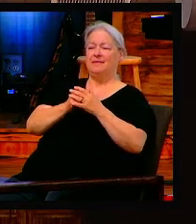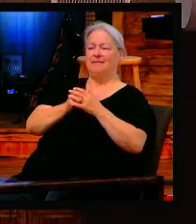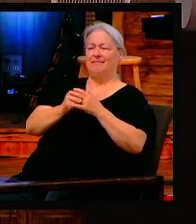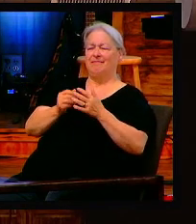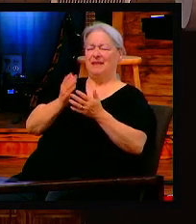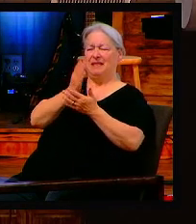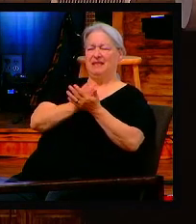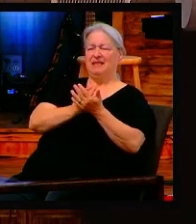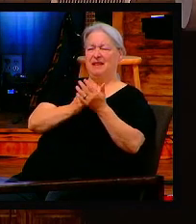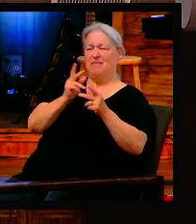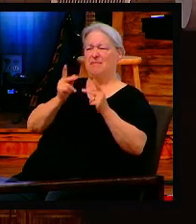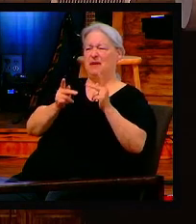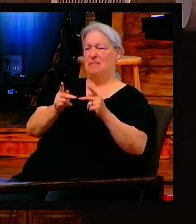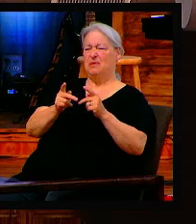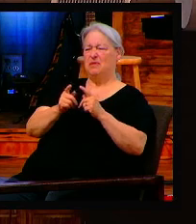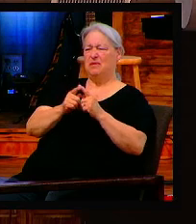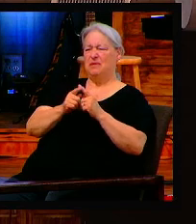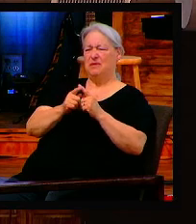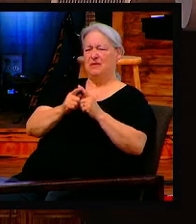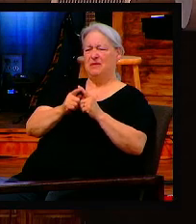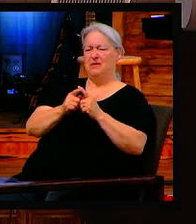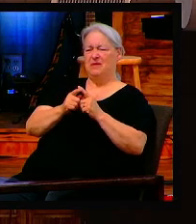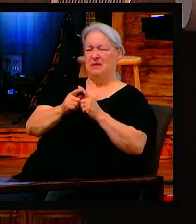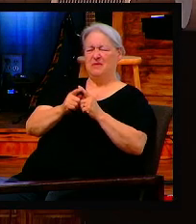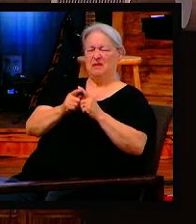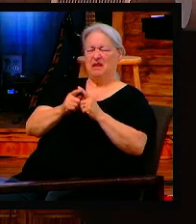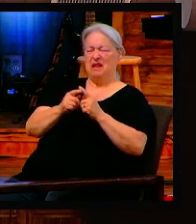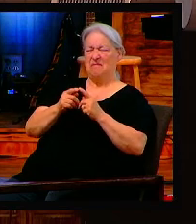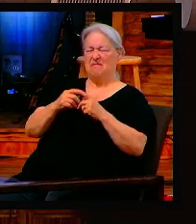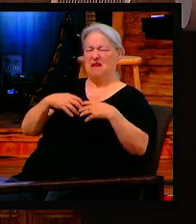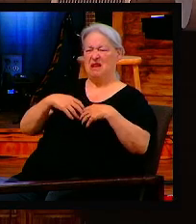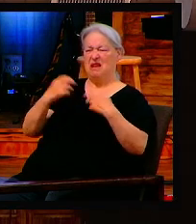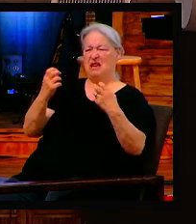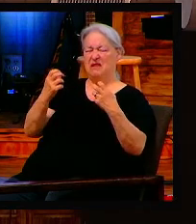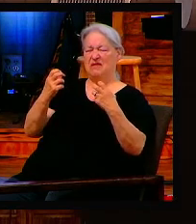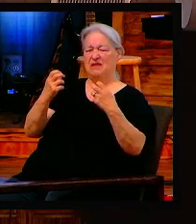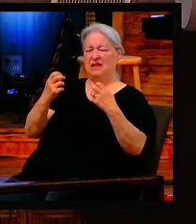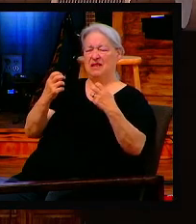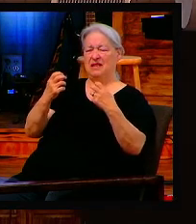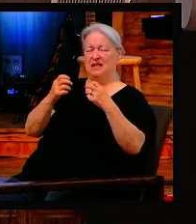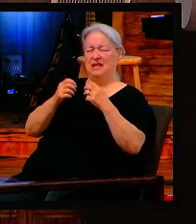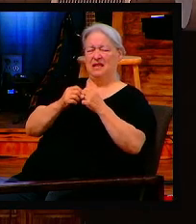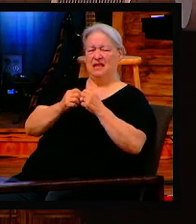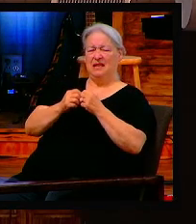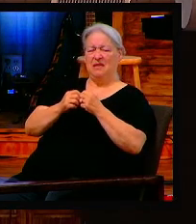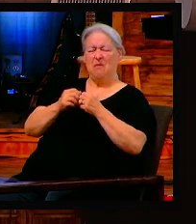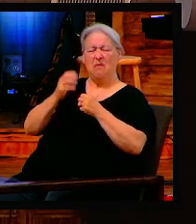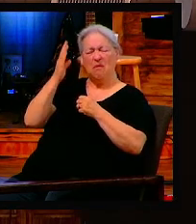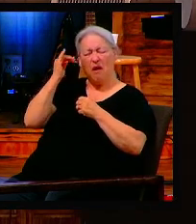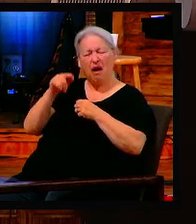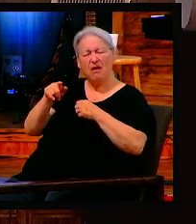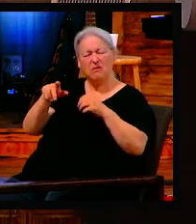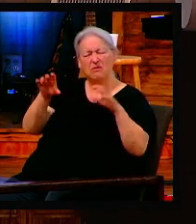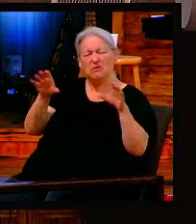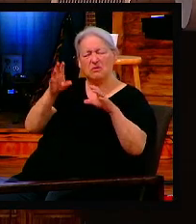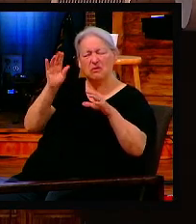just say this bluntly? If you do something for the Lord, somebody will have a problem with you and they'll tell you why you shouldn't have done it.